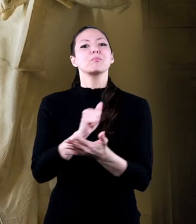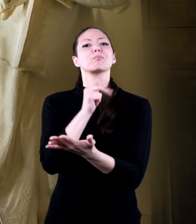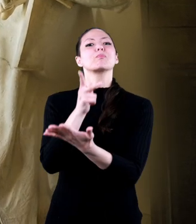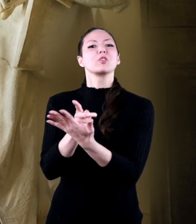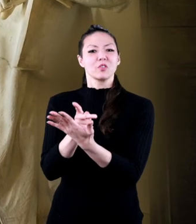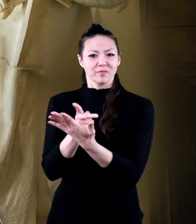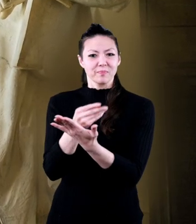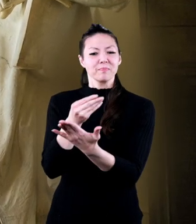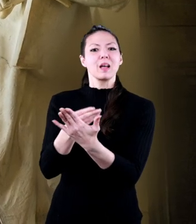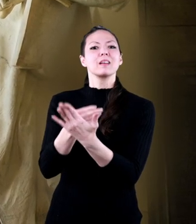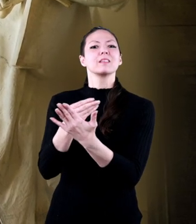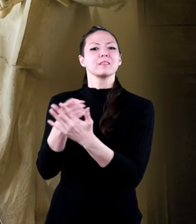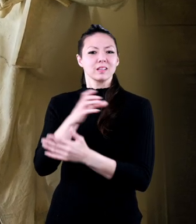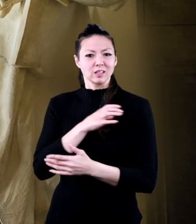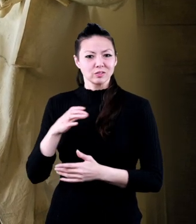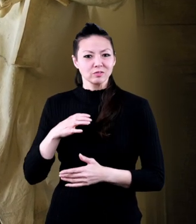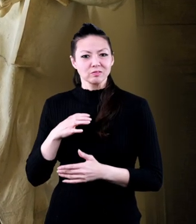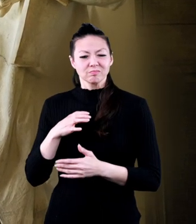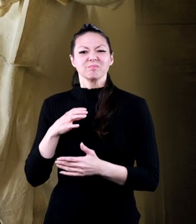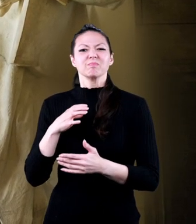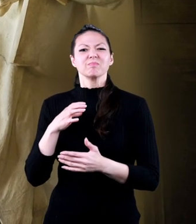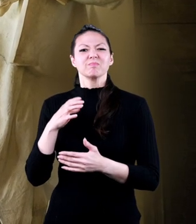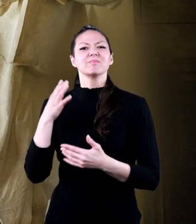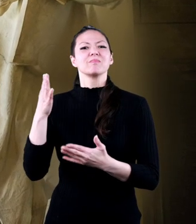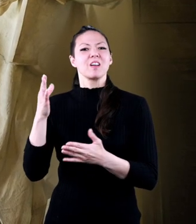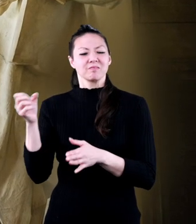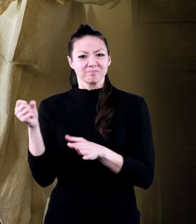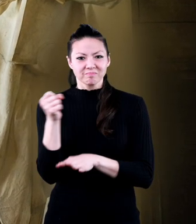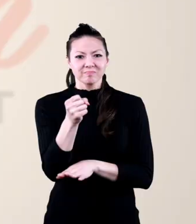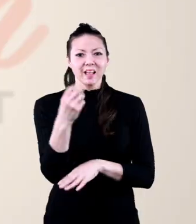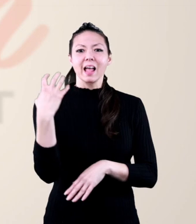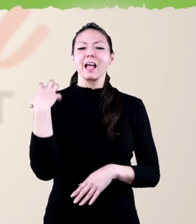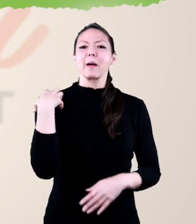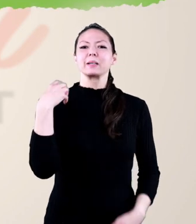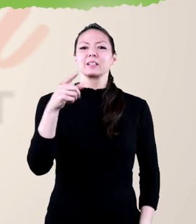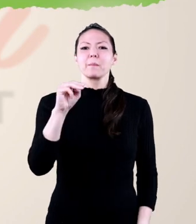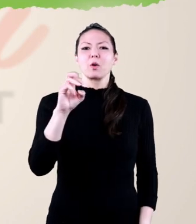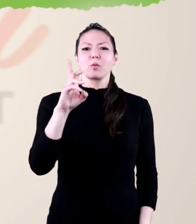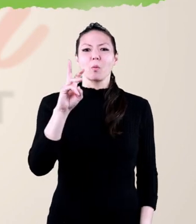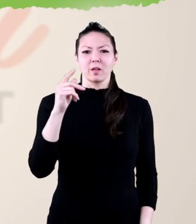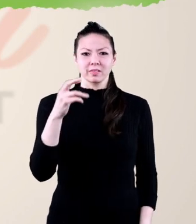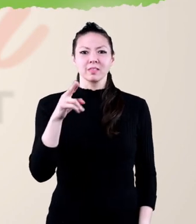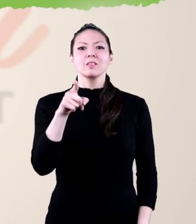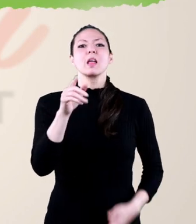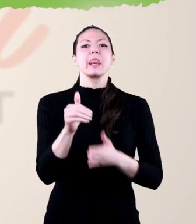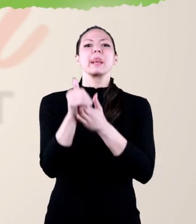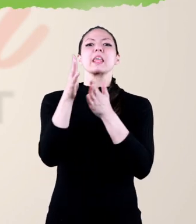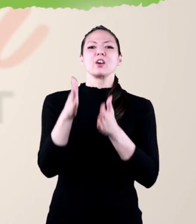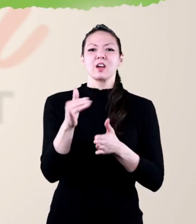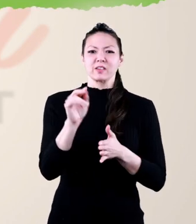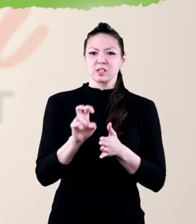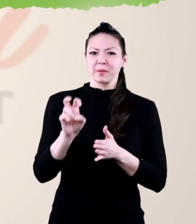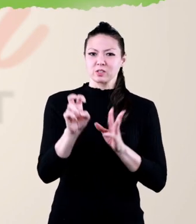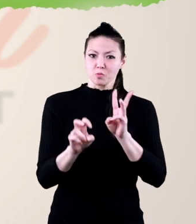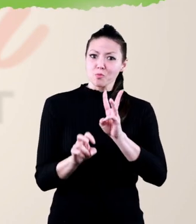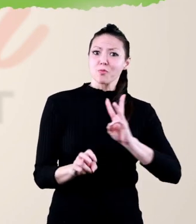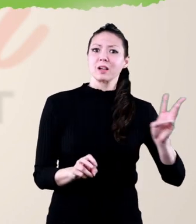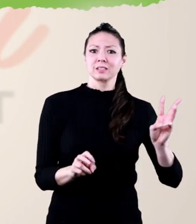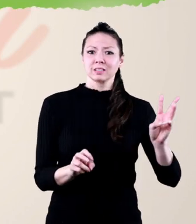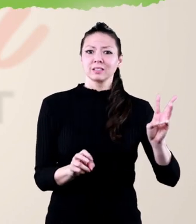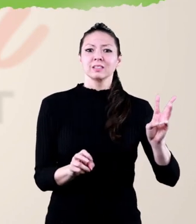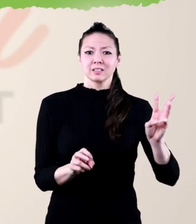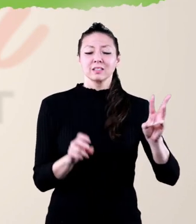and money from Congress, then chose his personal secretary, Captain Meriwether Lewis, as the leader of the